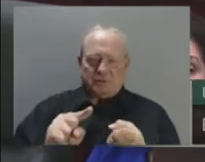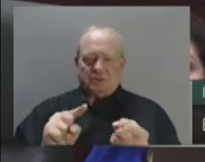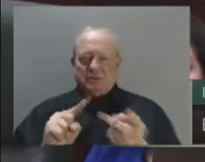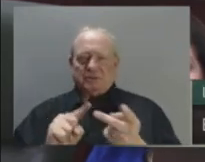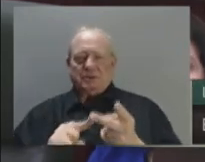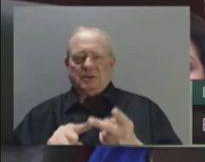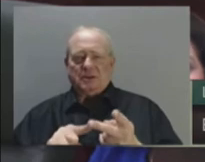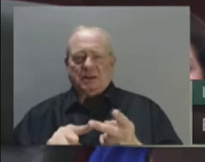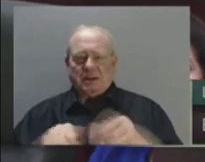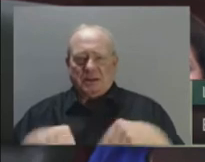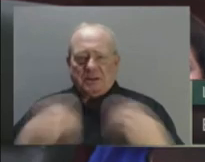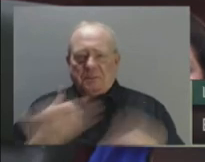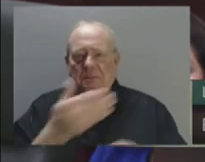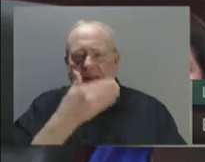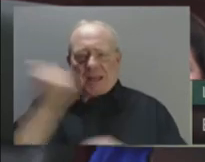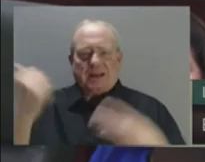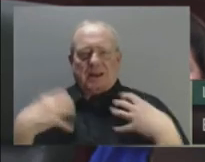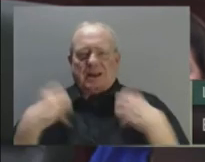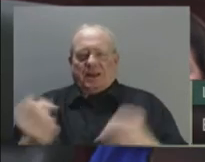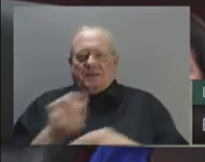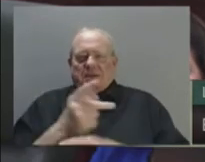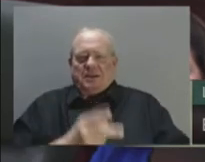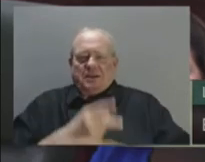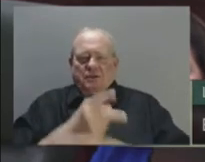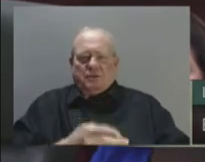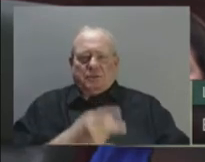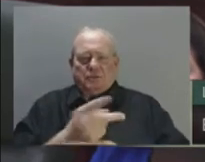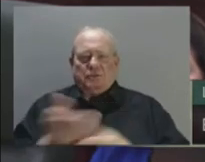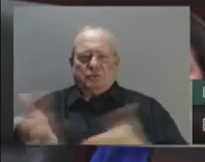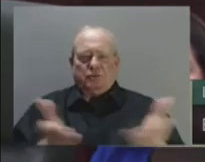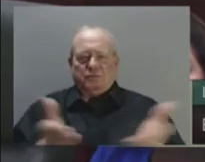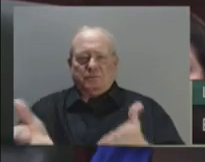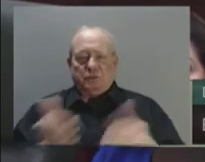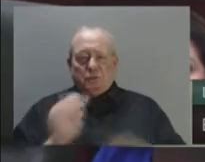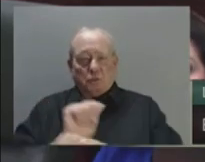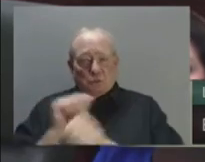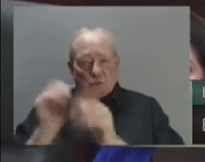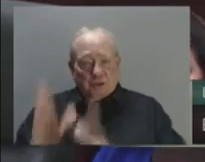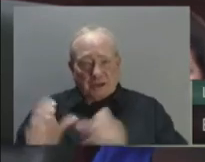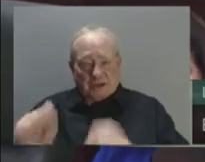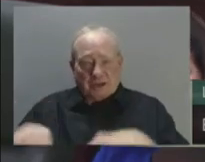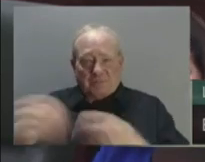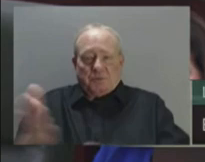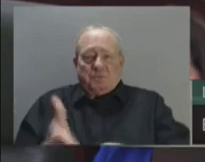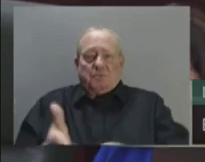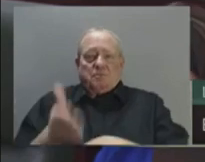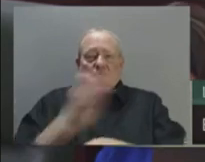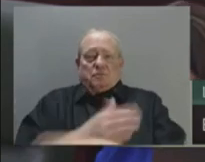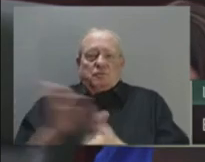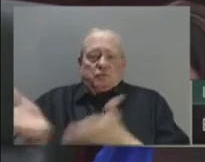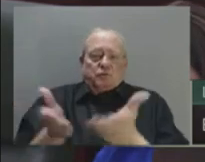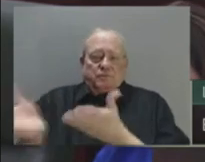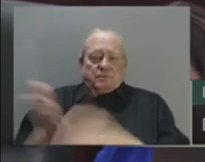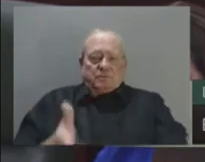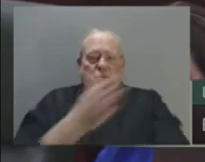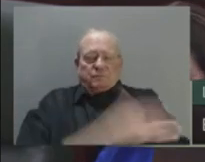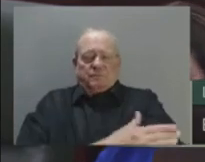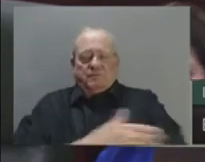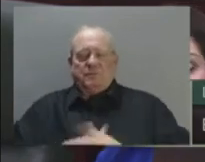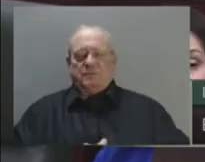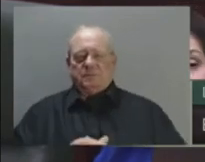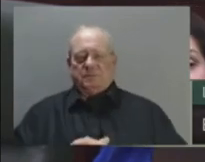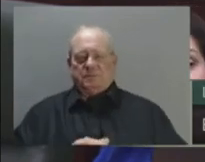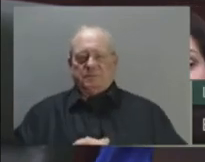provide improved services for Albertans. Although Alberta has the youngest population in Canada, it's